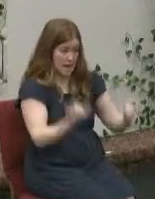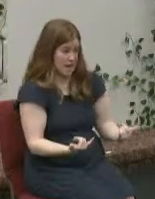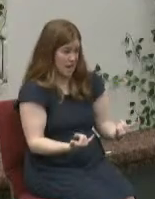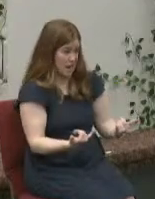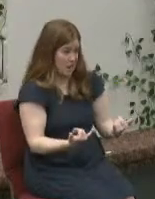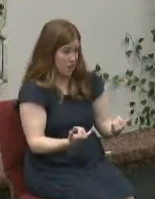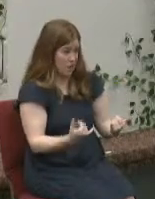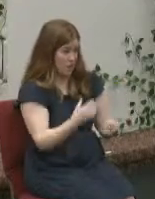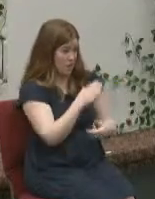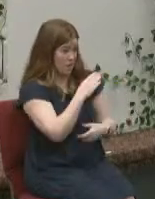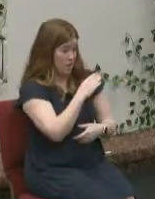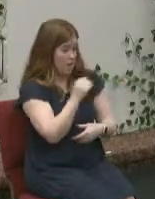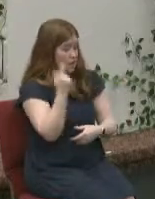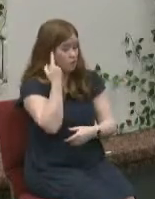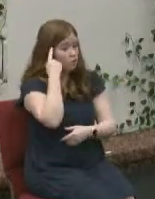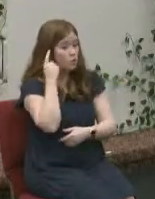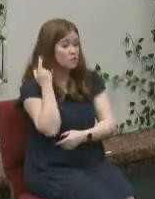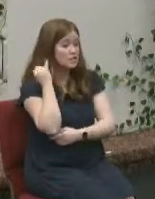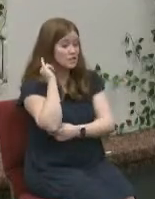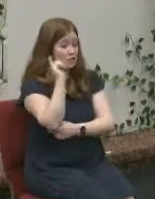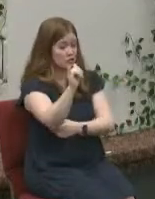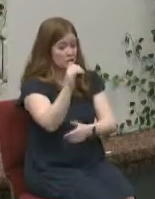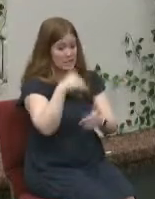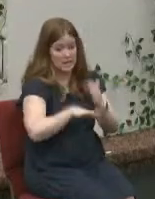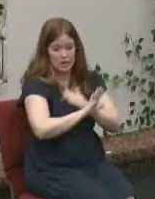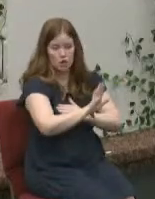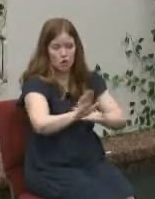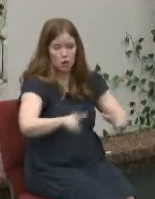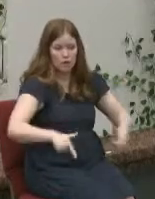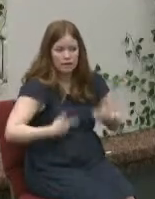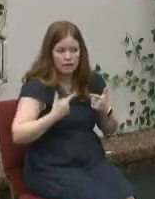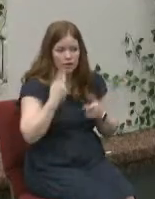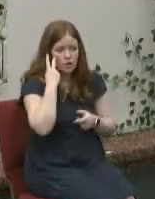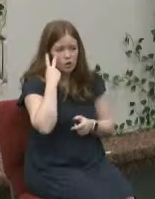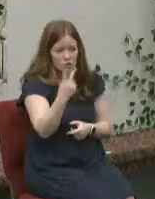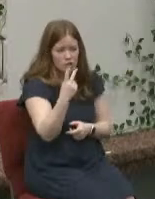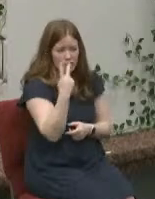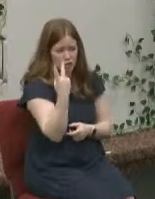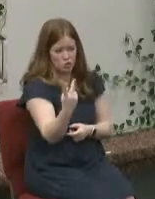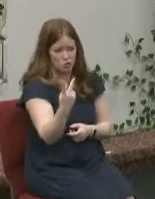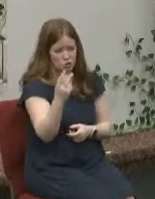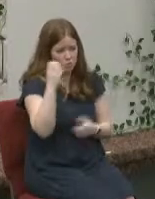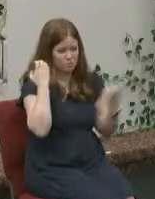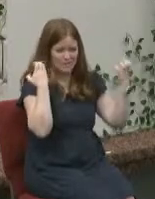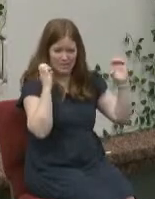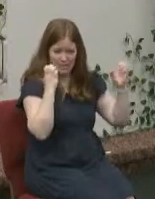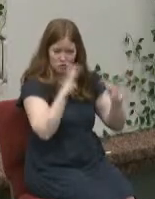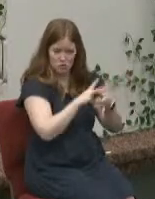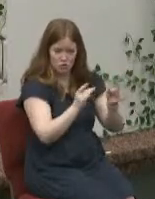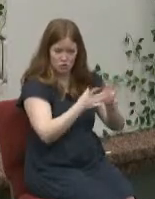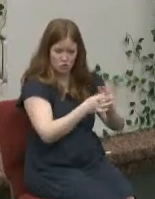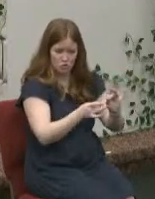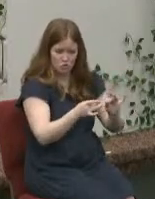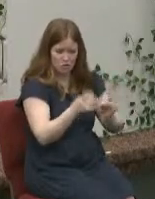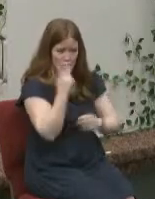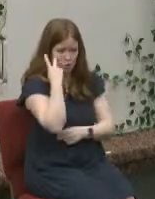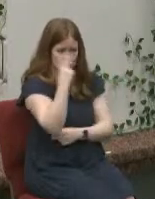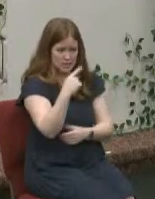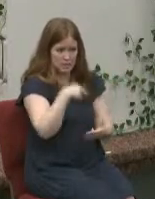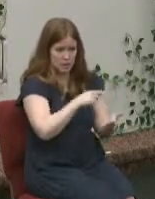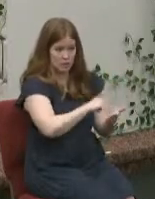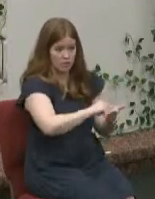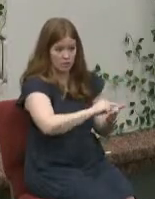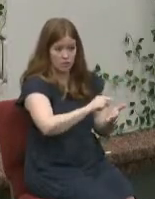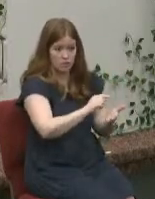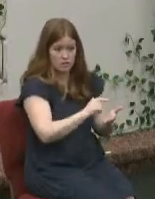and for eternity in your life so we're going to take a look at the two Easter stories that are written in our text and